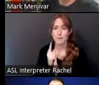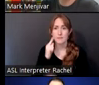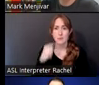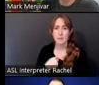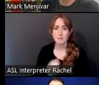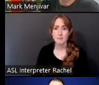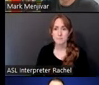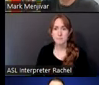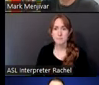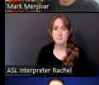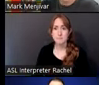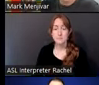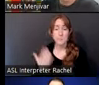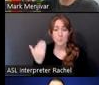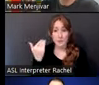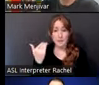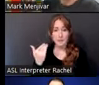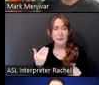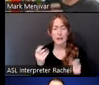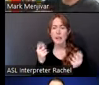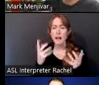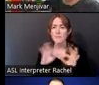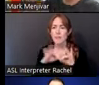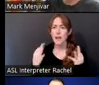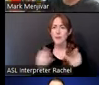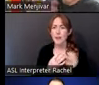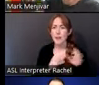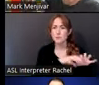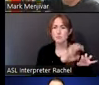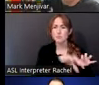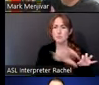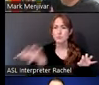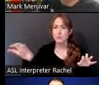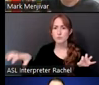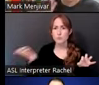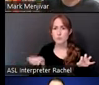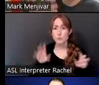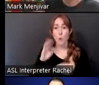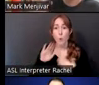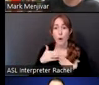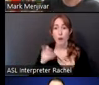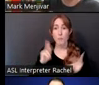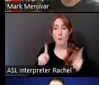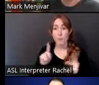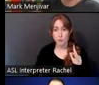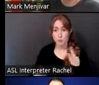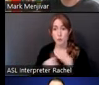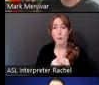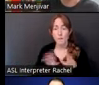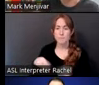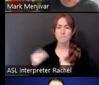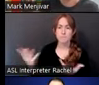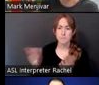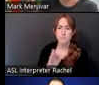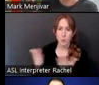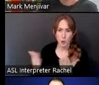work, because there was a lot of family members in the room, everybody that came, got a copy of the book, and then books were set aside to just should be back to the other